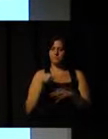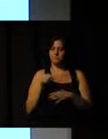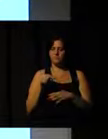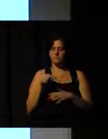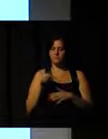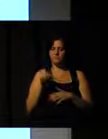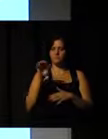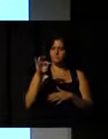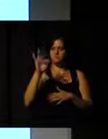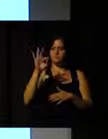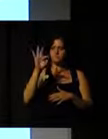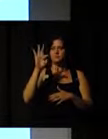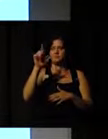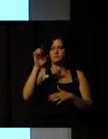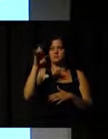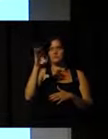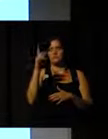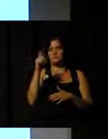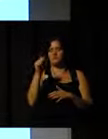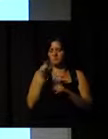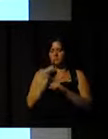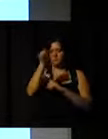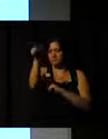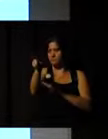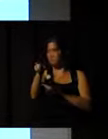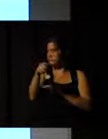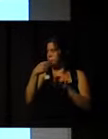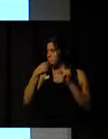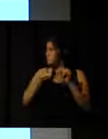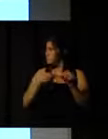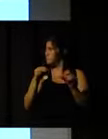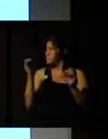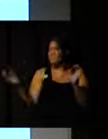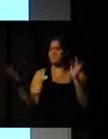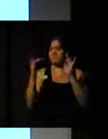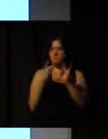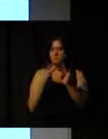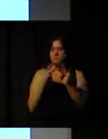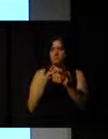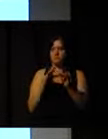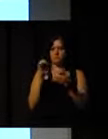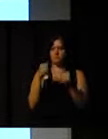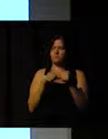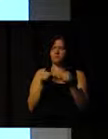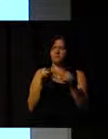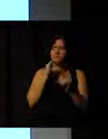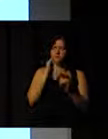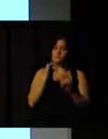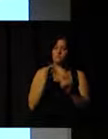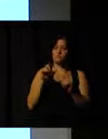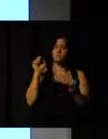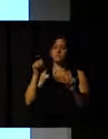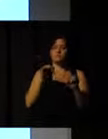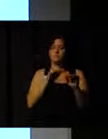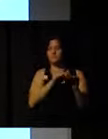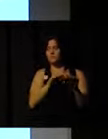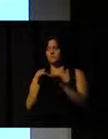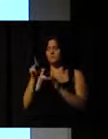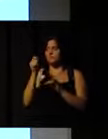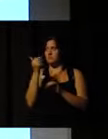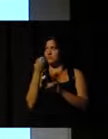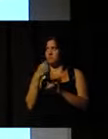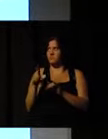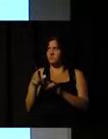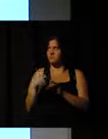is closely related with what I underlined before, the standard system, because, of